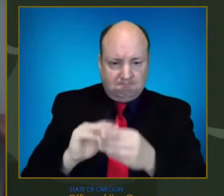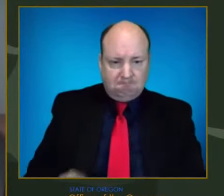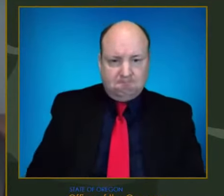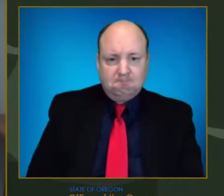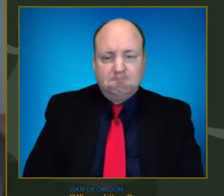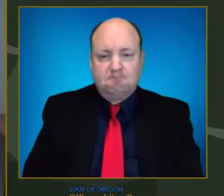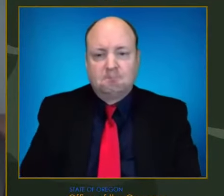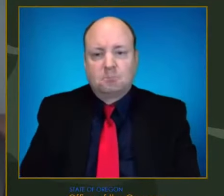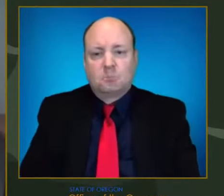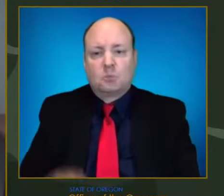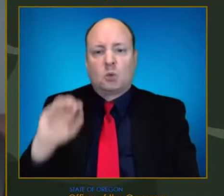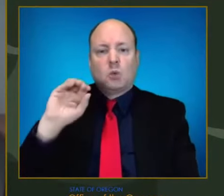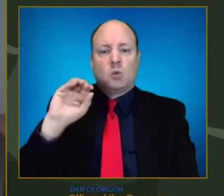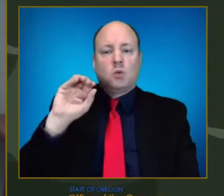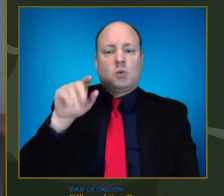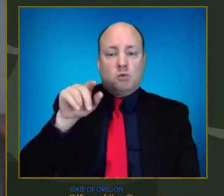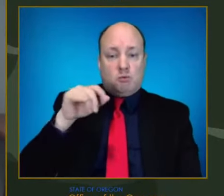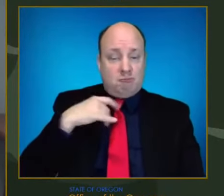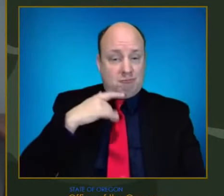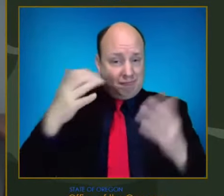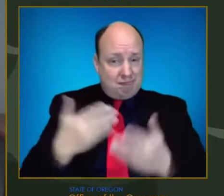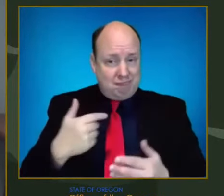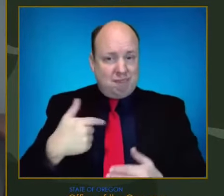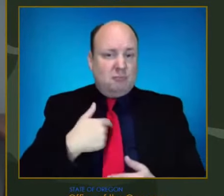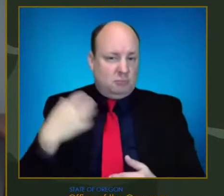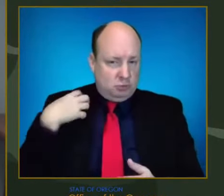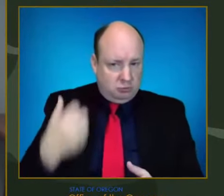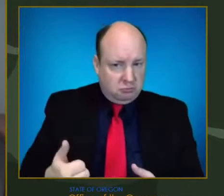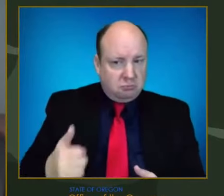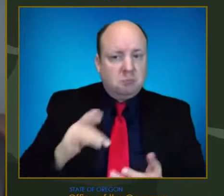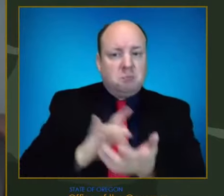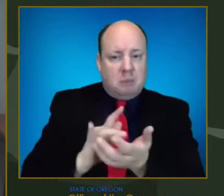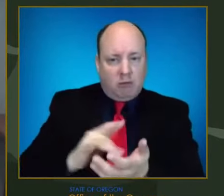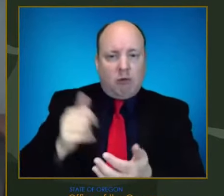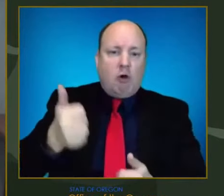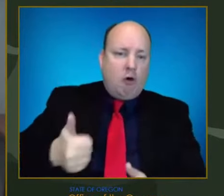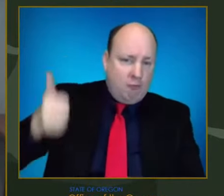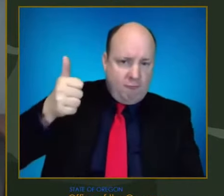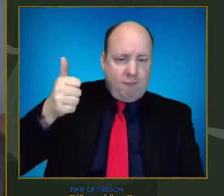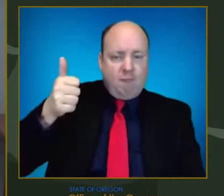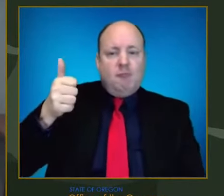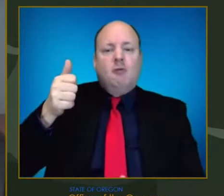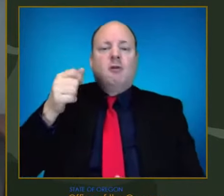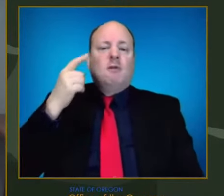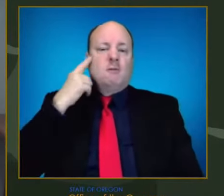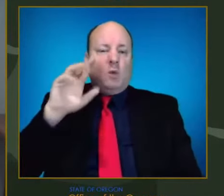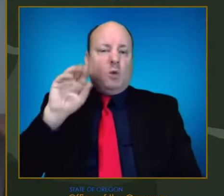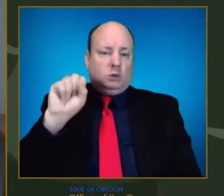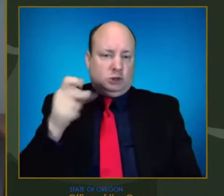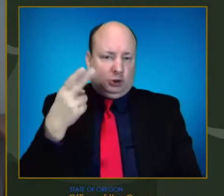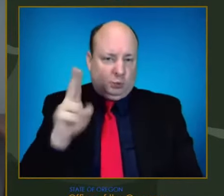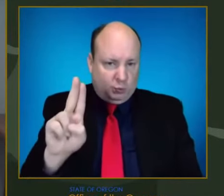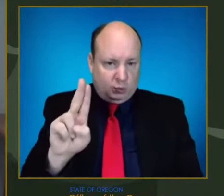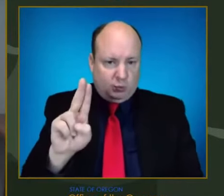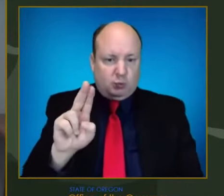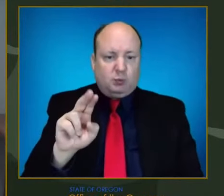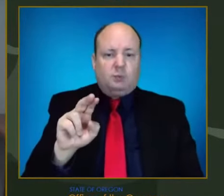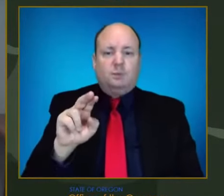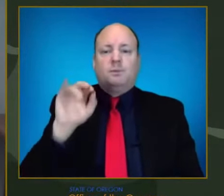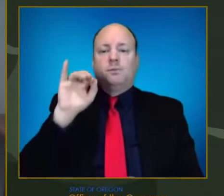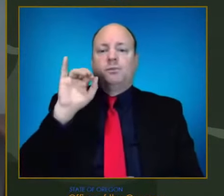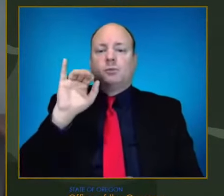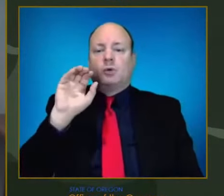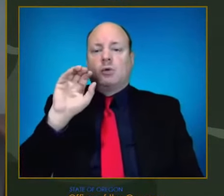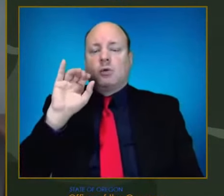Dr. Renee Edwards, and I serve as the chief medical officer of OHSU health, which is also the regional coordinating hospital for our state regions